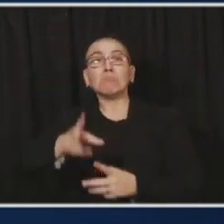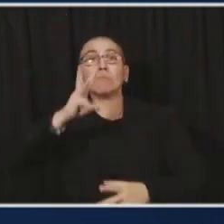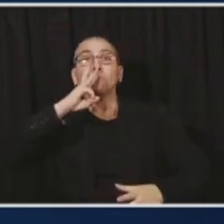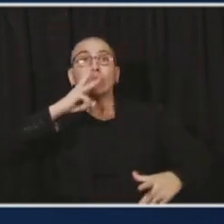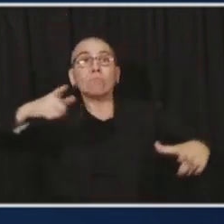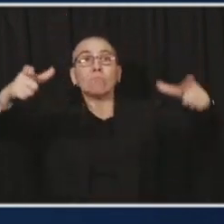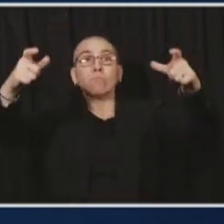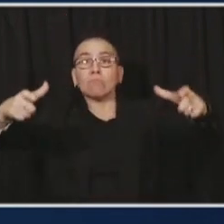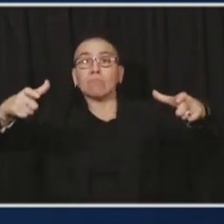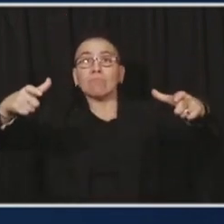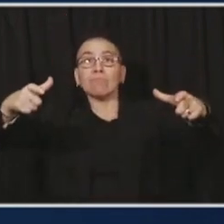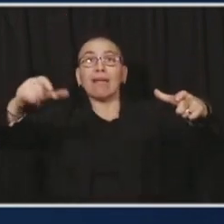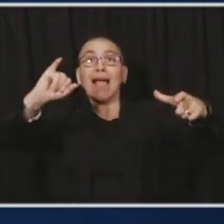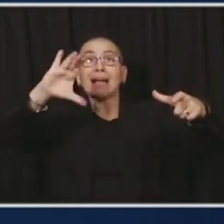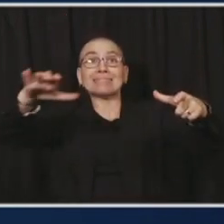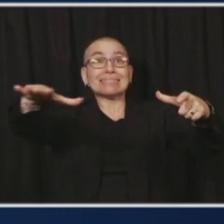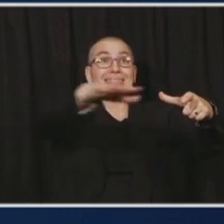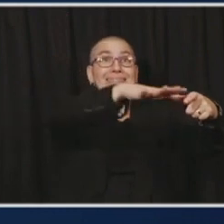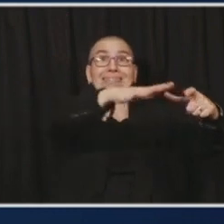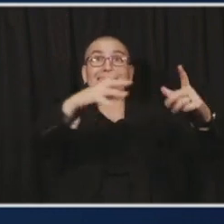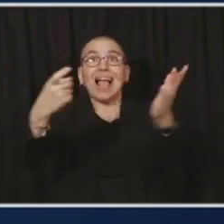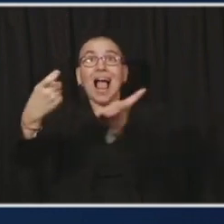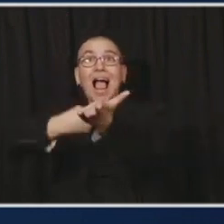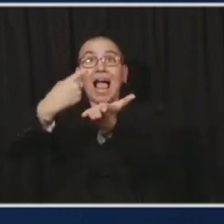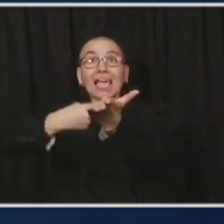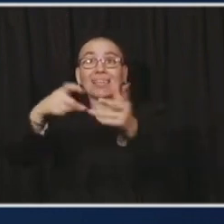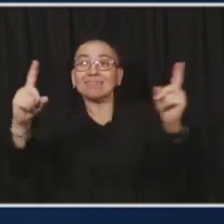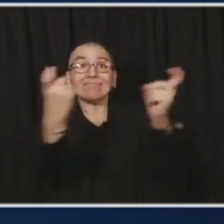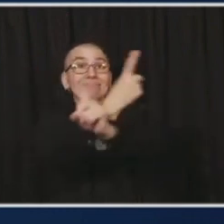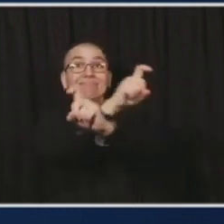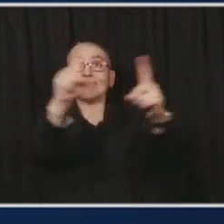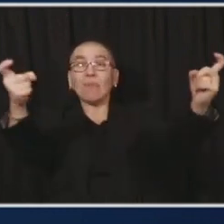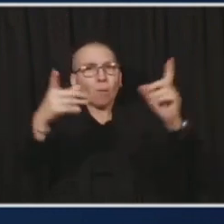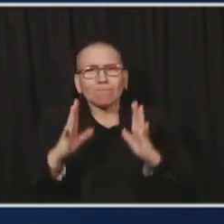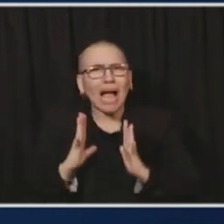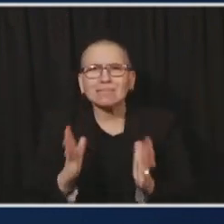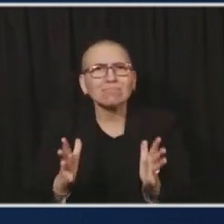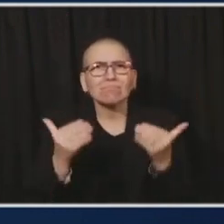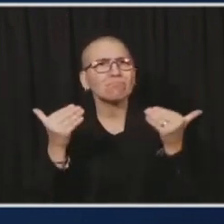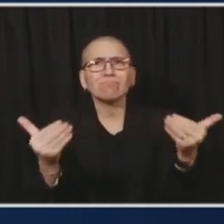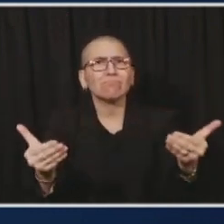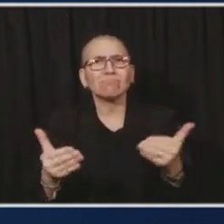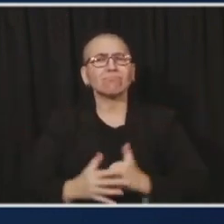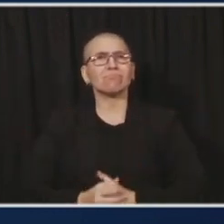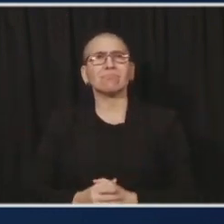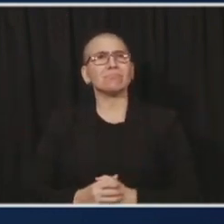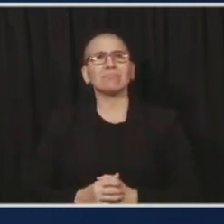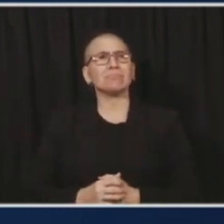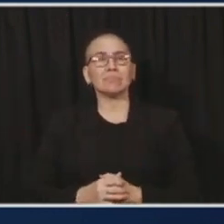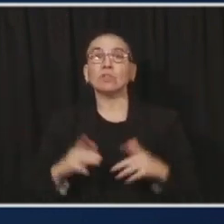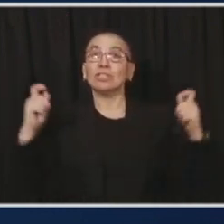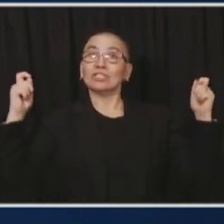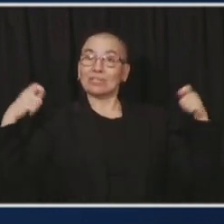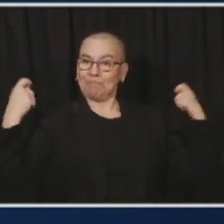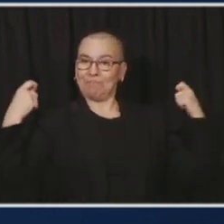need to make sure that that happens. And gyms and fitness studios. And again, this isn't about one group